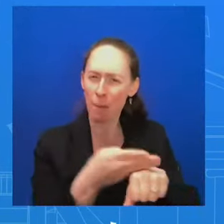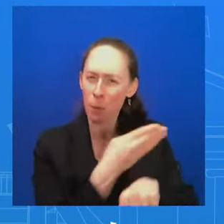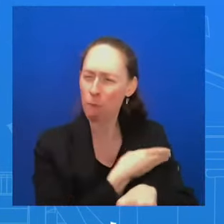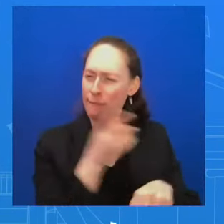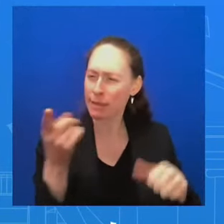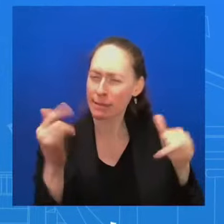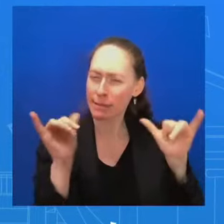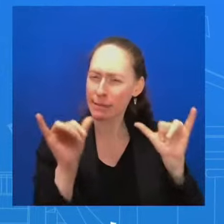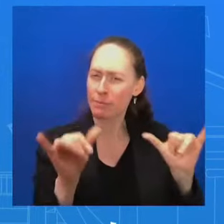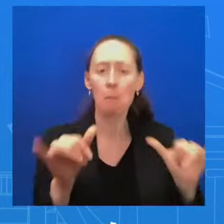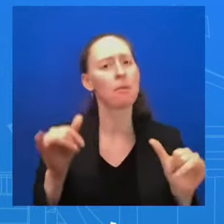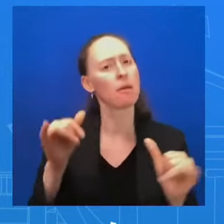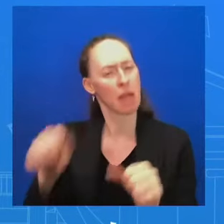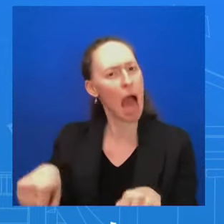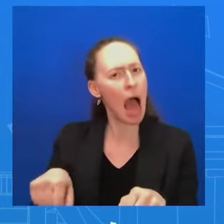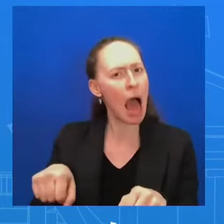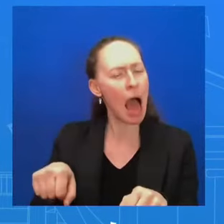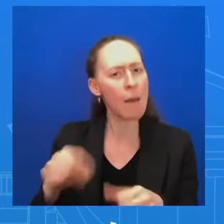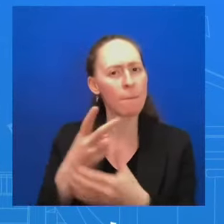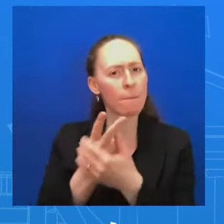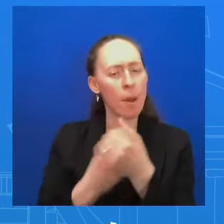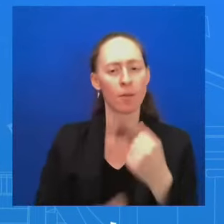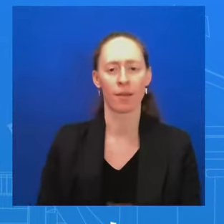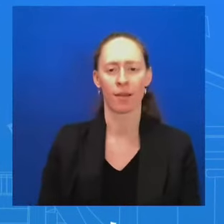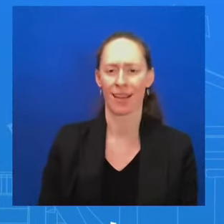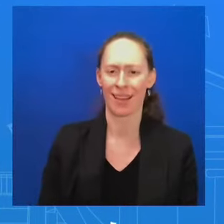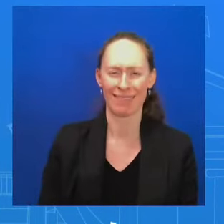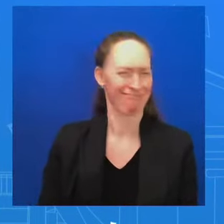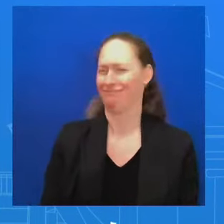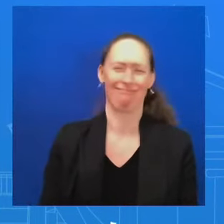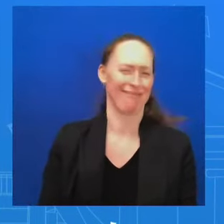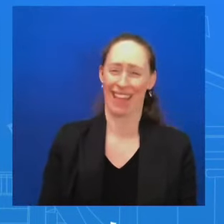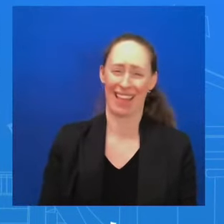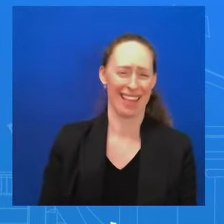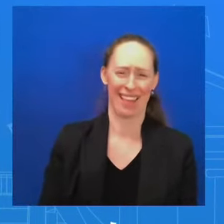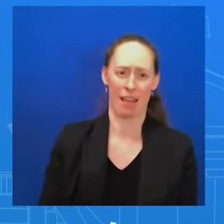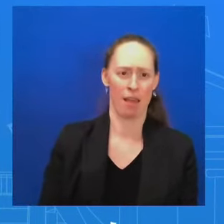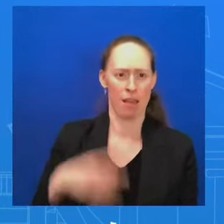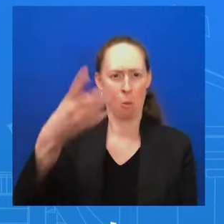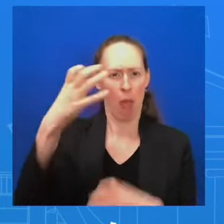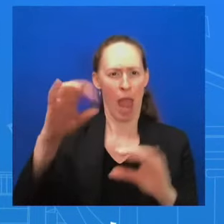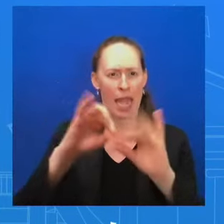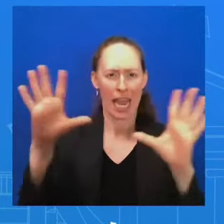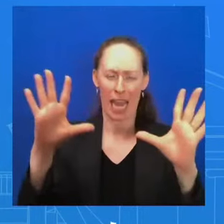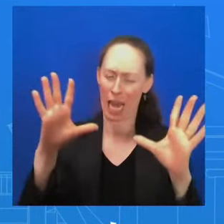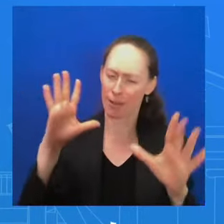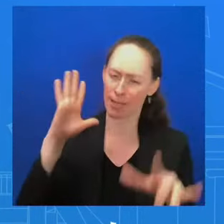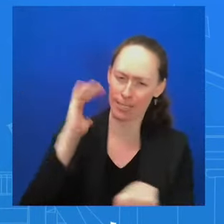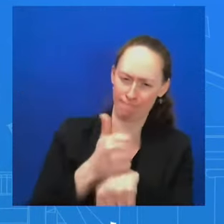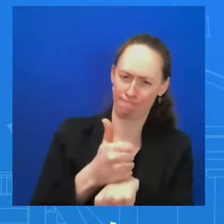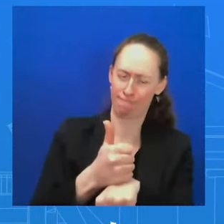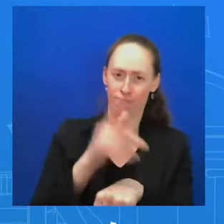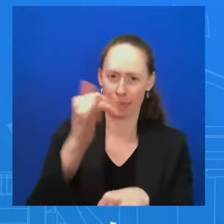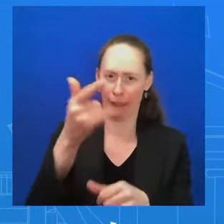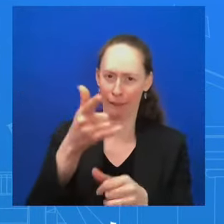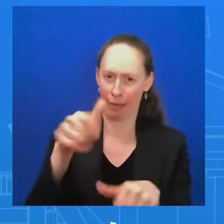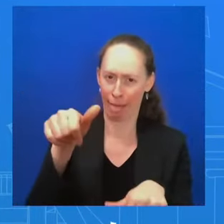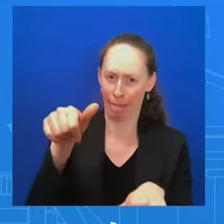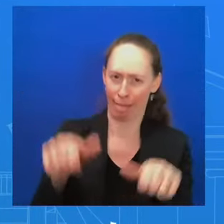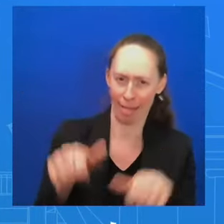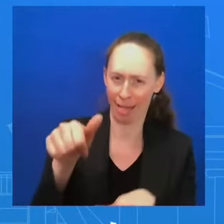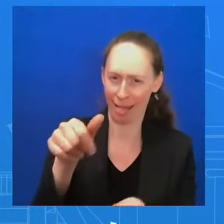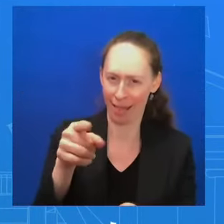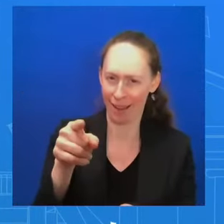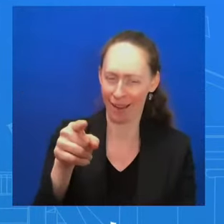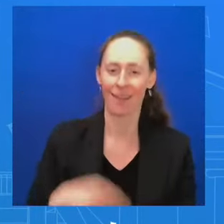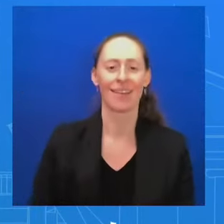unwavering? It sounds like you guys are trying to have it both ways here. No. I don't know that I can. We but we are going to make